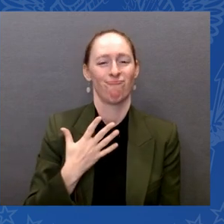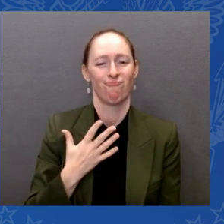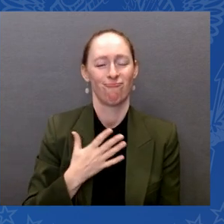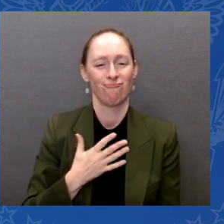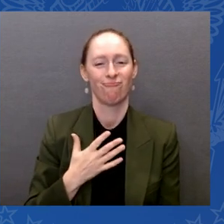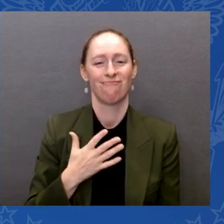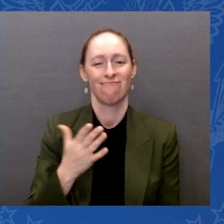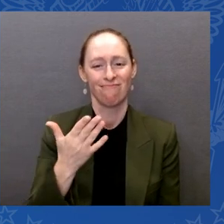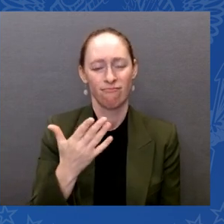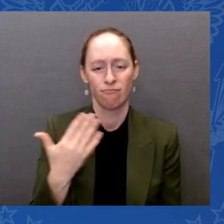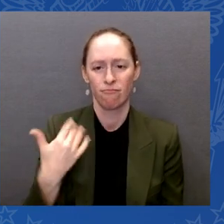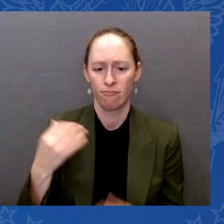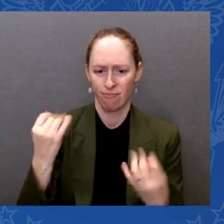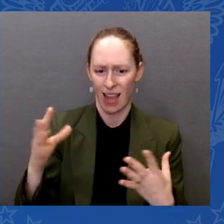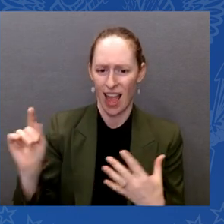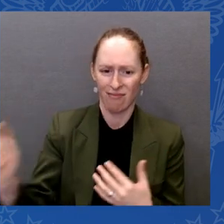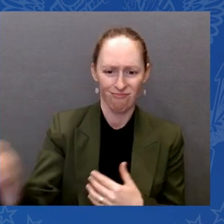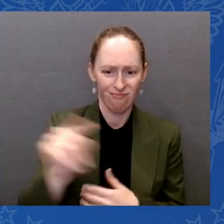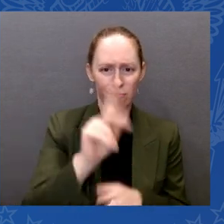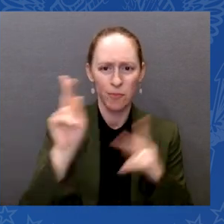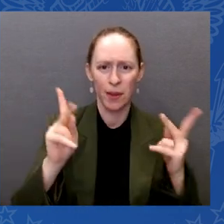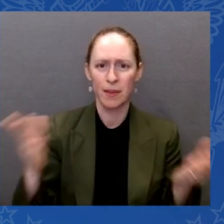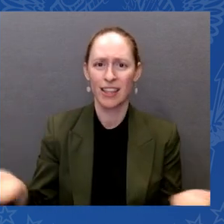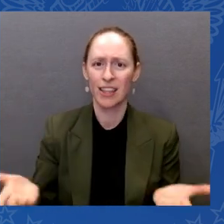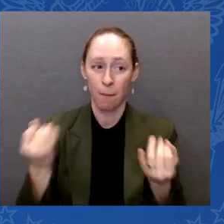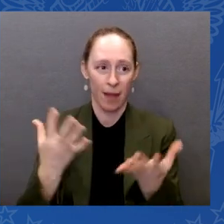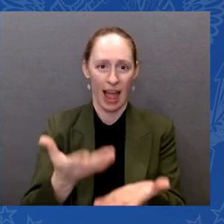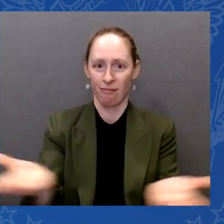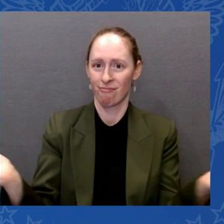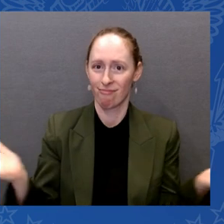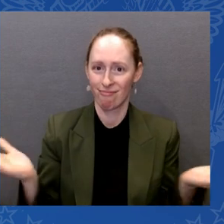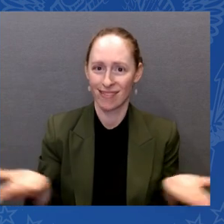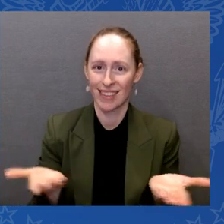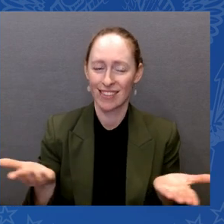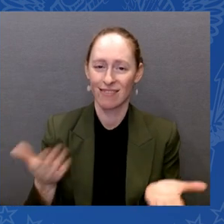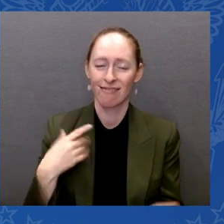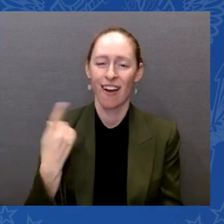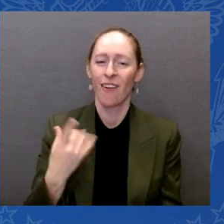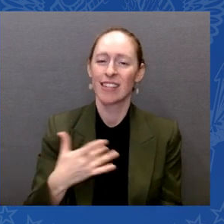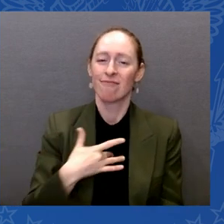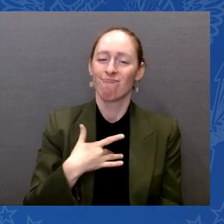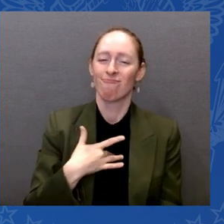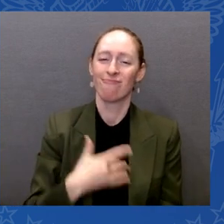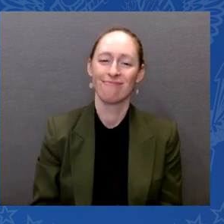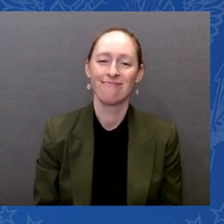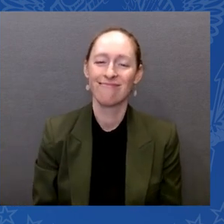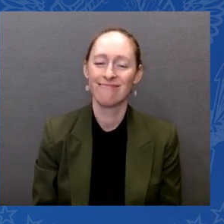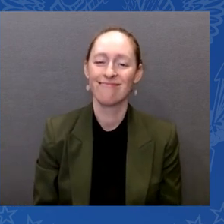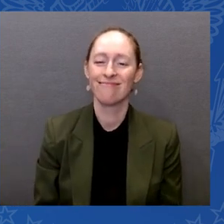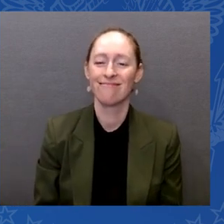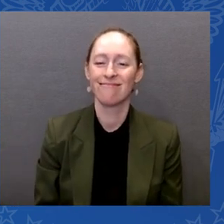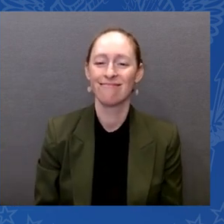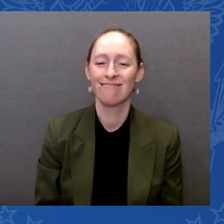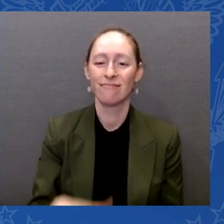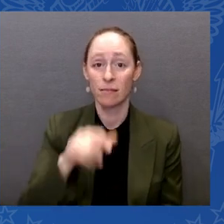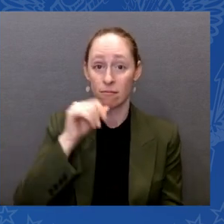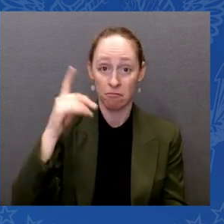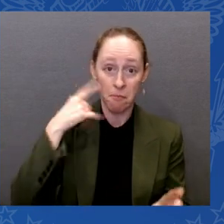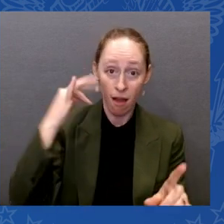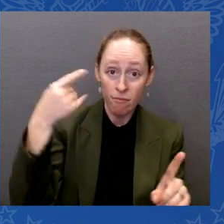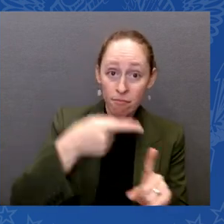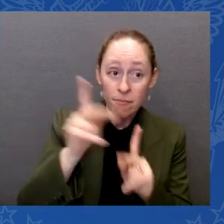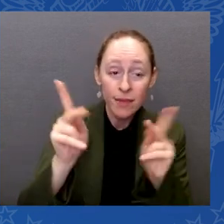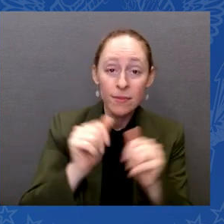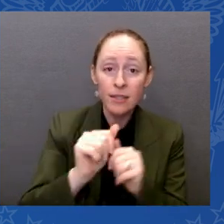out, and they're simply an inspiration to people not only with disabilities, but people who don't have disabilities find themselves feeling sorry for